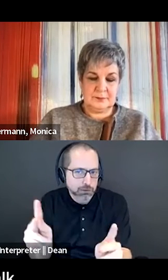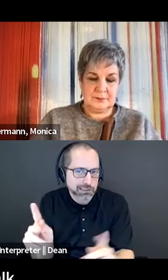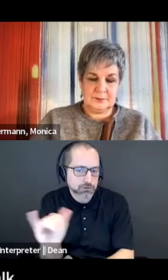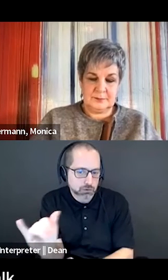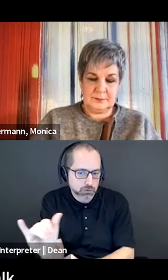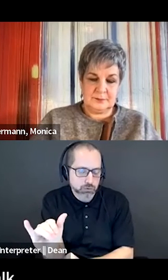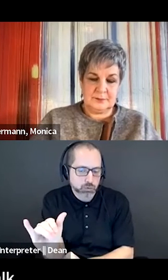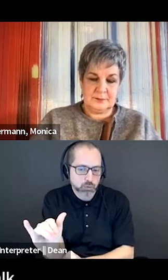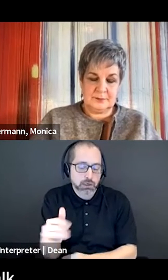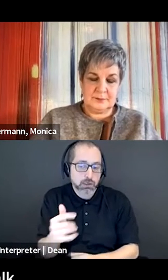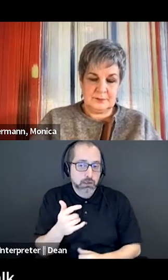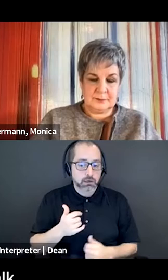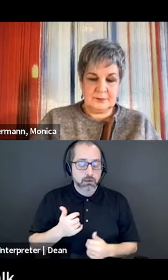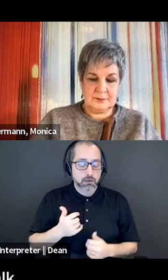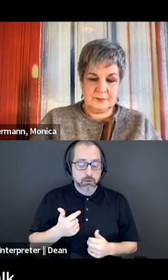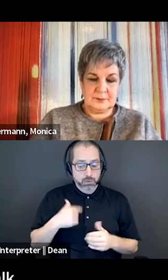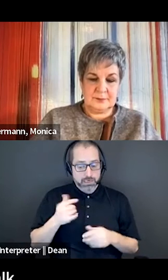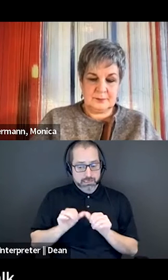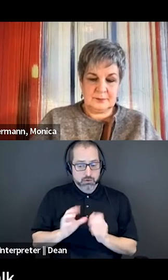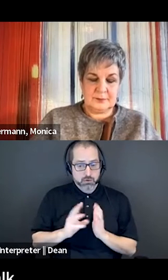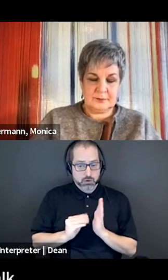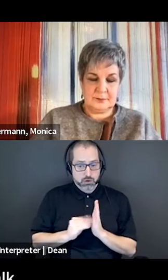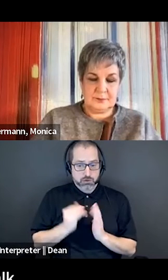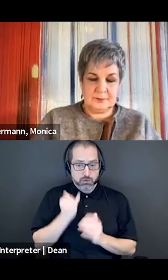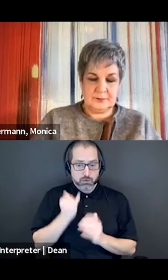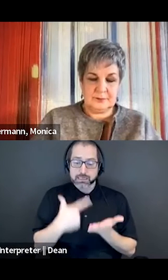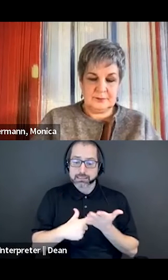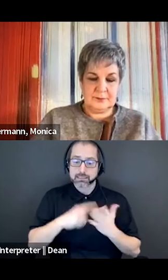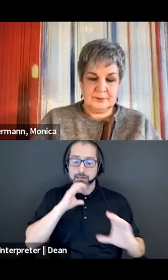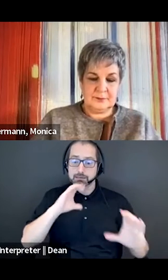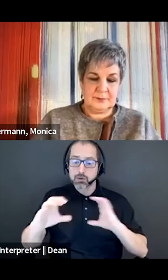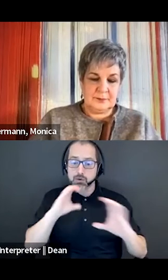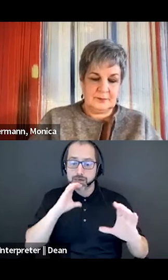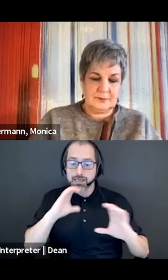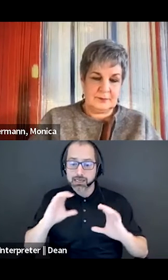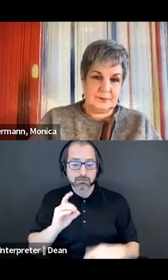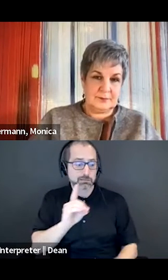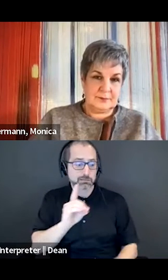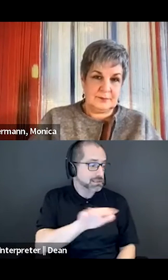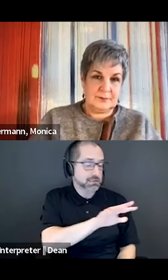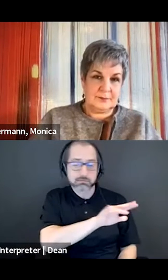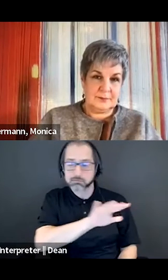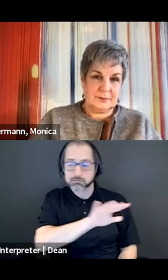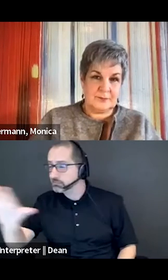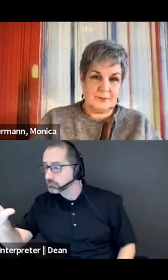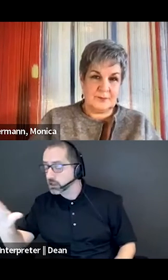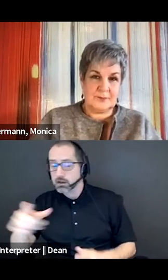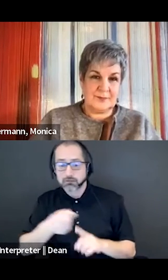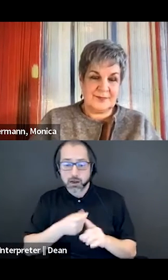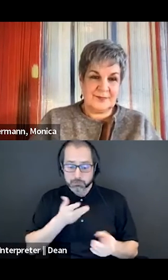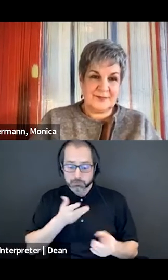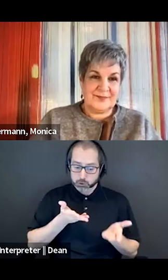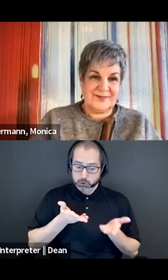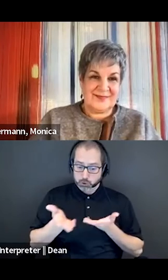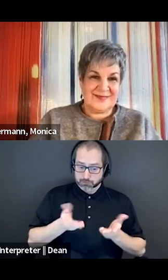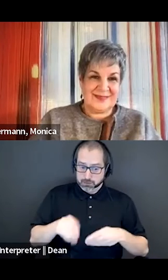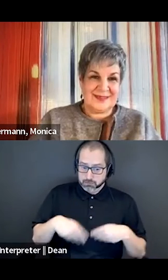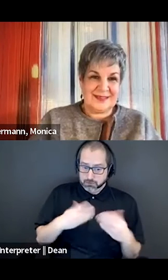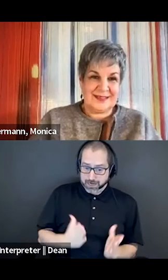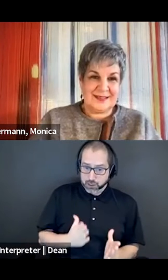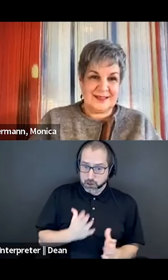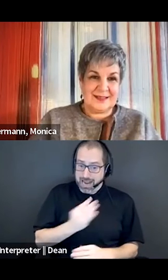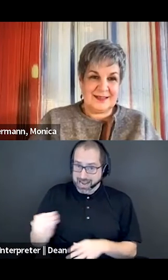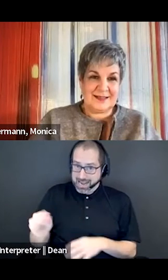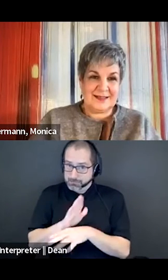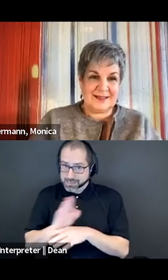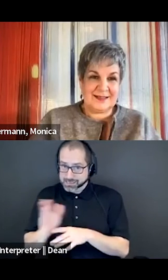I think that, you know, when we talk about communication from across disability lens, from both a service provider perspective and a business perspective, we need